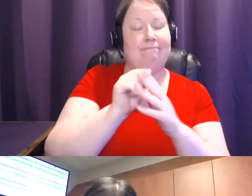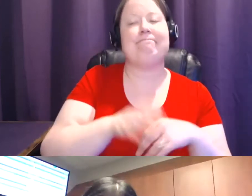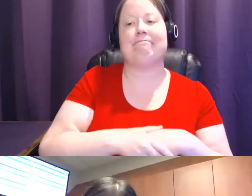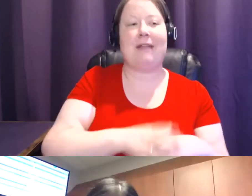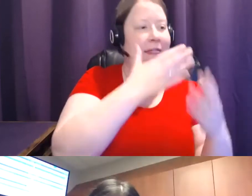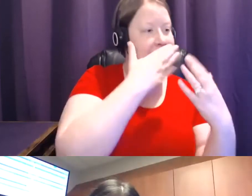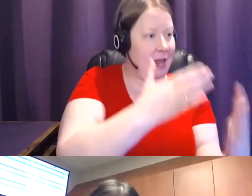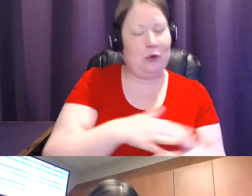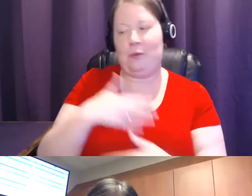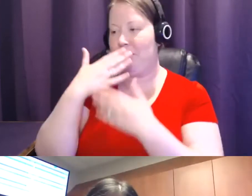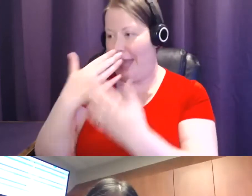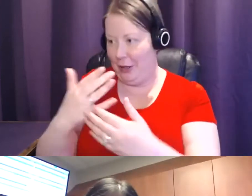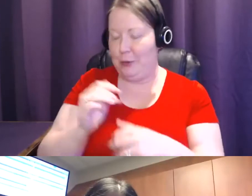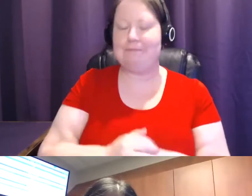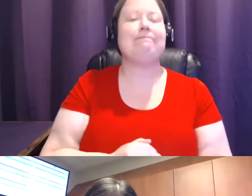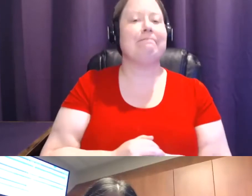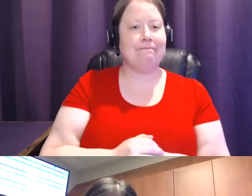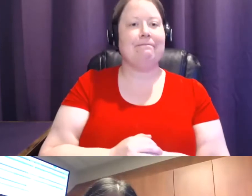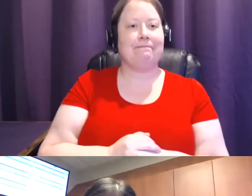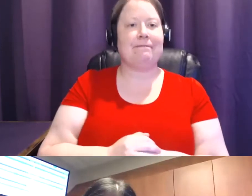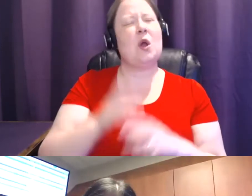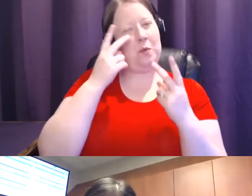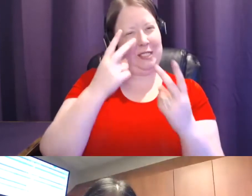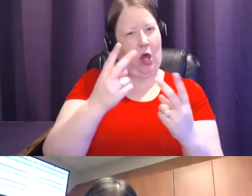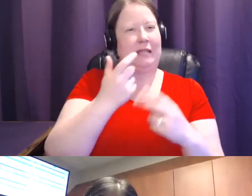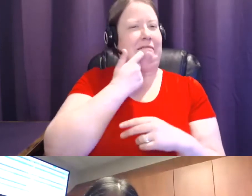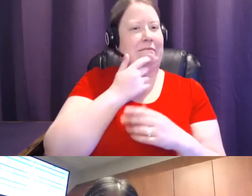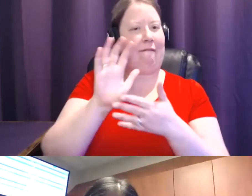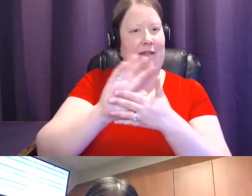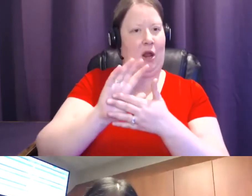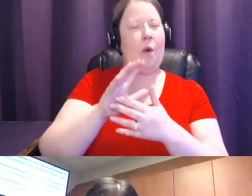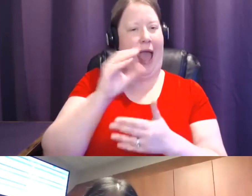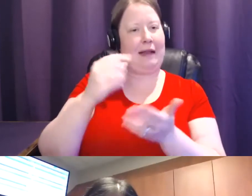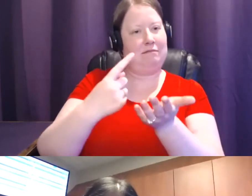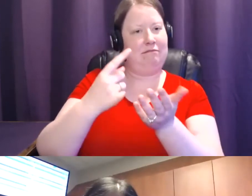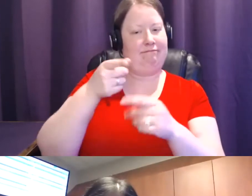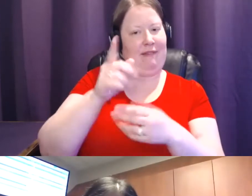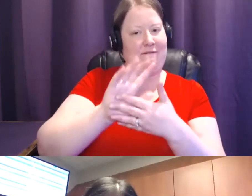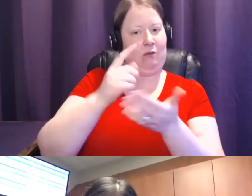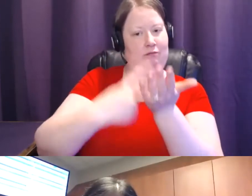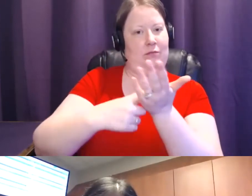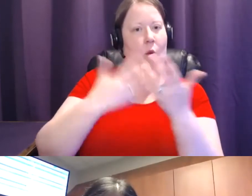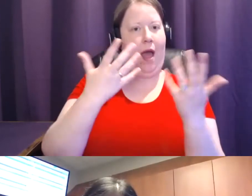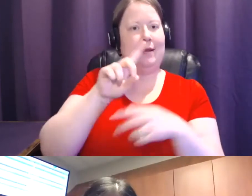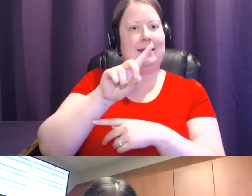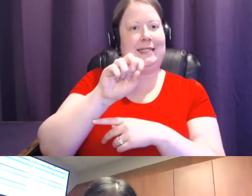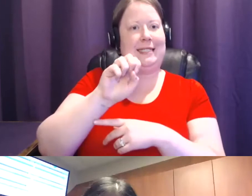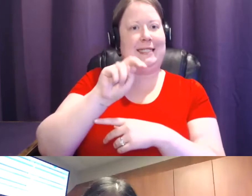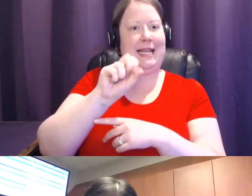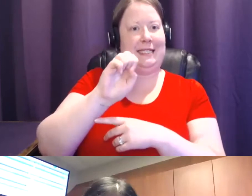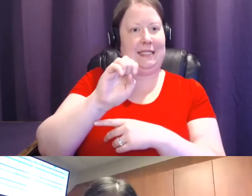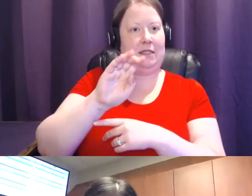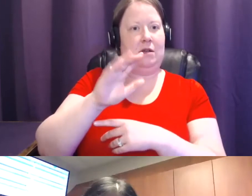you so much. We saw this in the last video. We talked about a little bit. The video talked about having dense breast. It is an